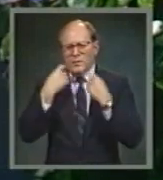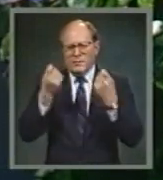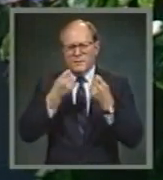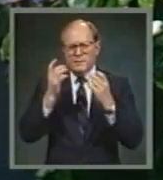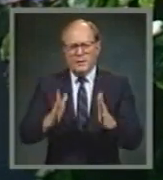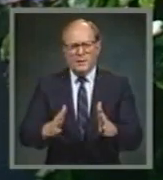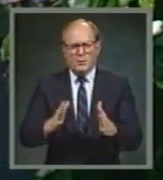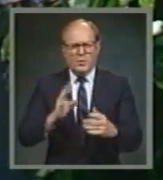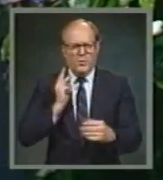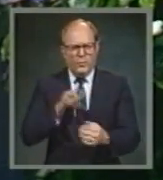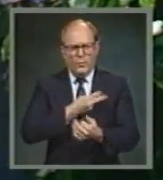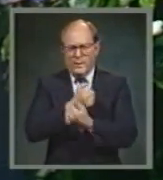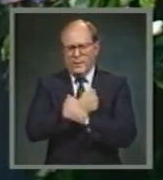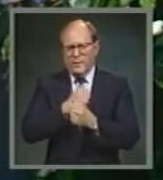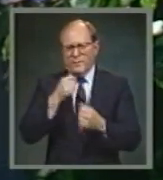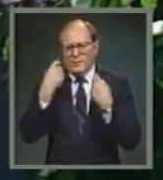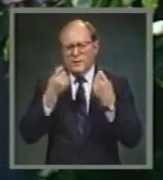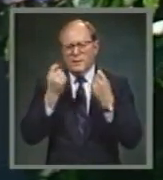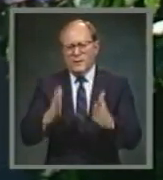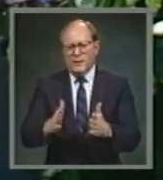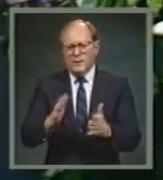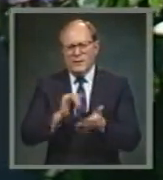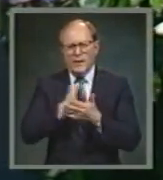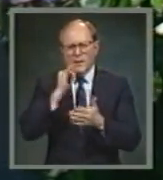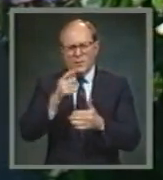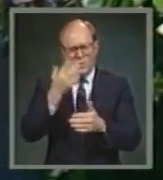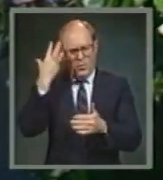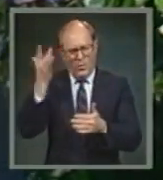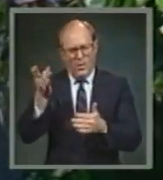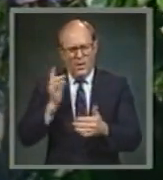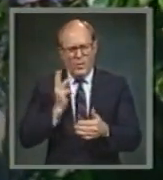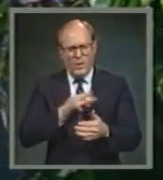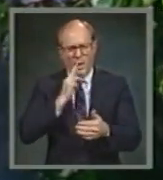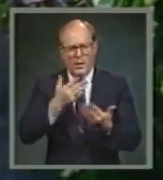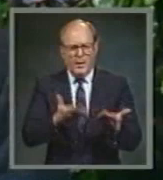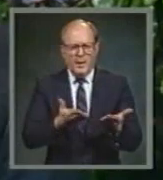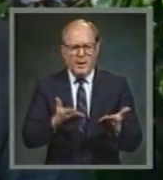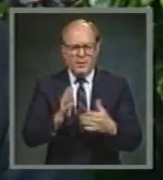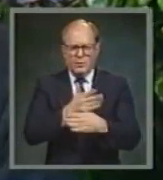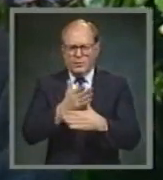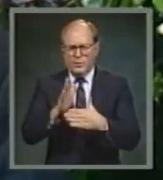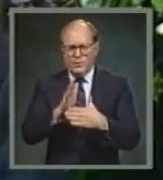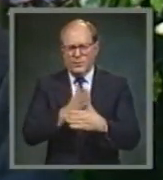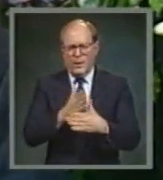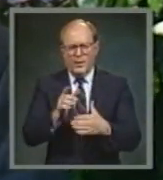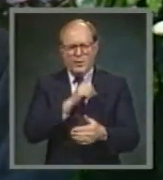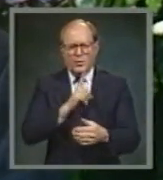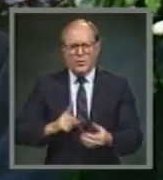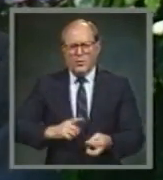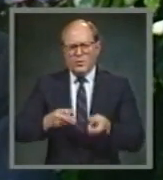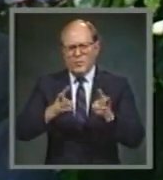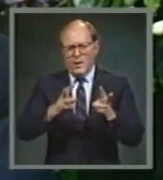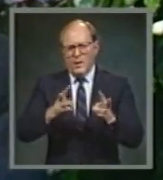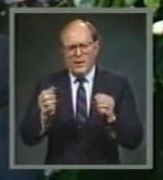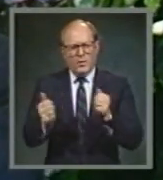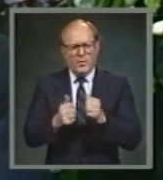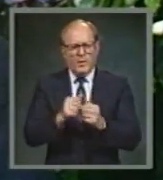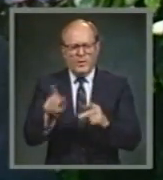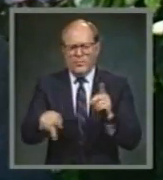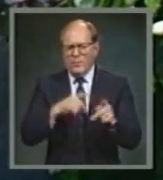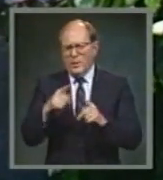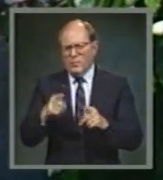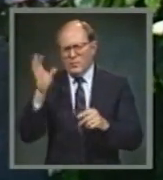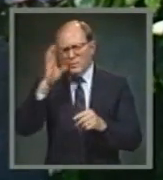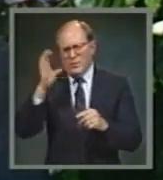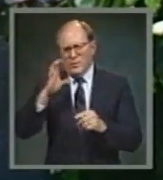And we love sinners. That's what we're doing here in these broadcasts, sharing the Lord's way with people who are looking for a